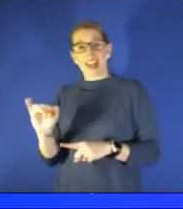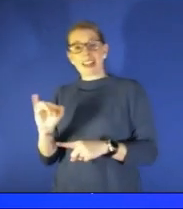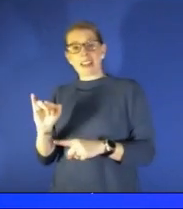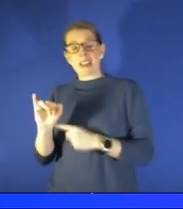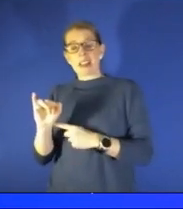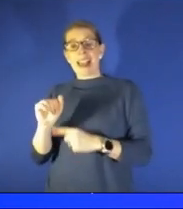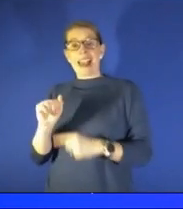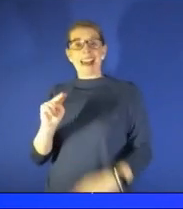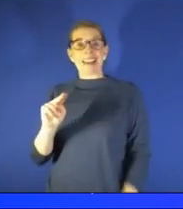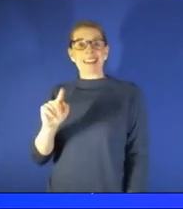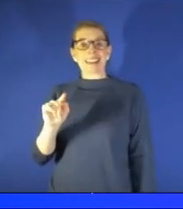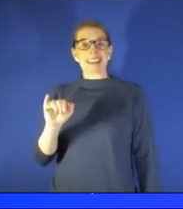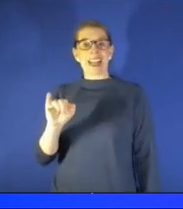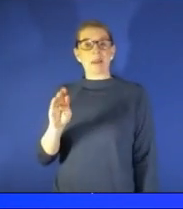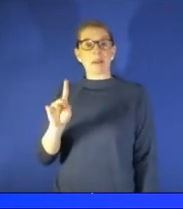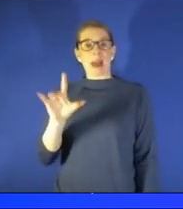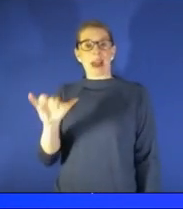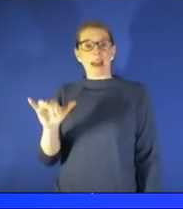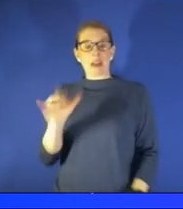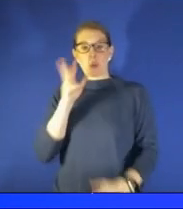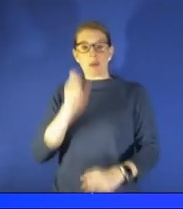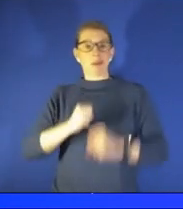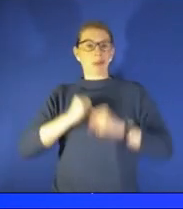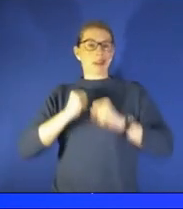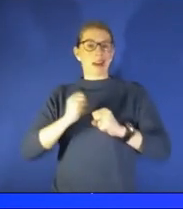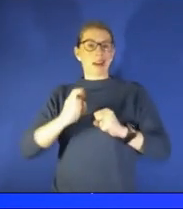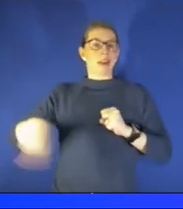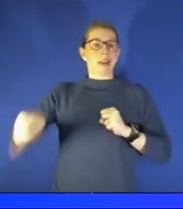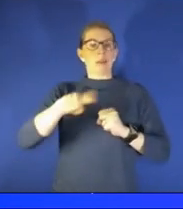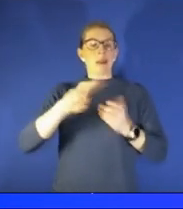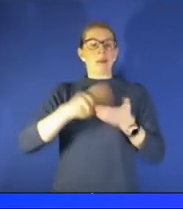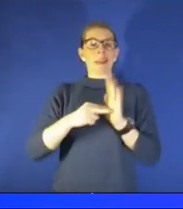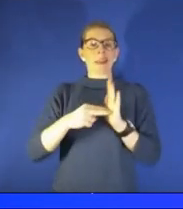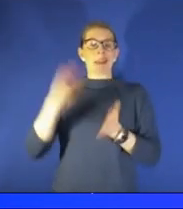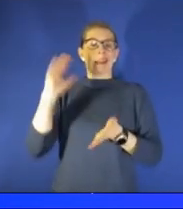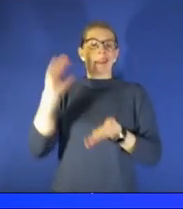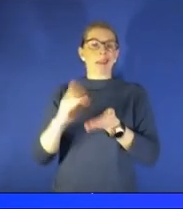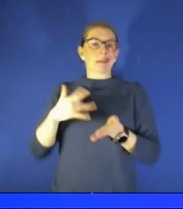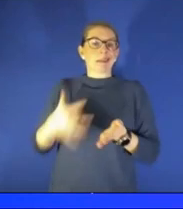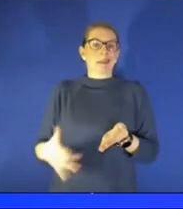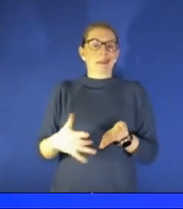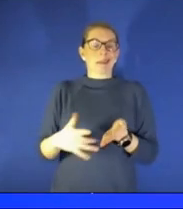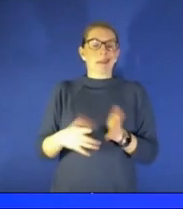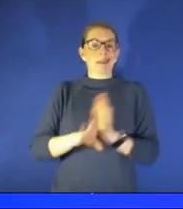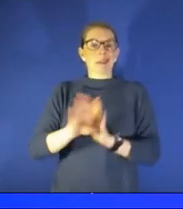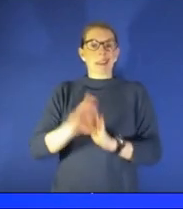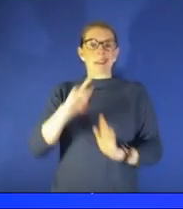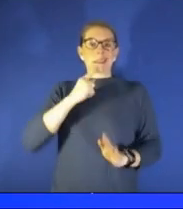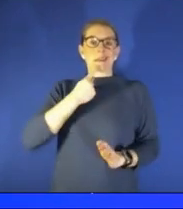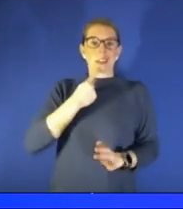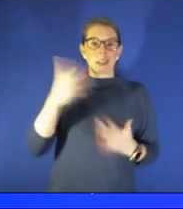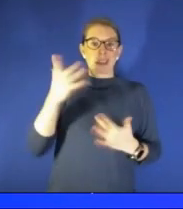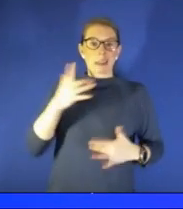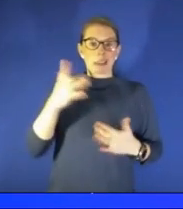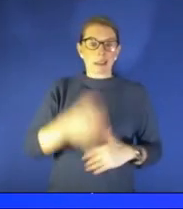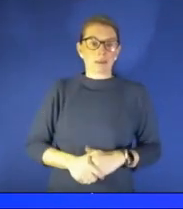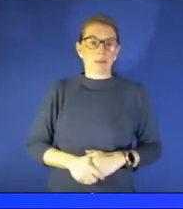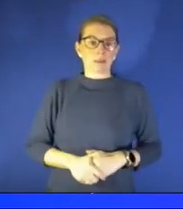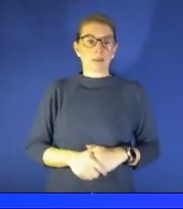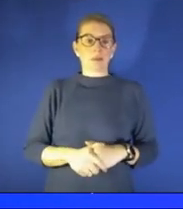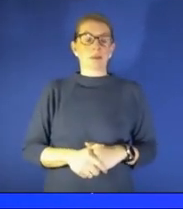them so they're going to be less likely to get severe disease but we continue to see recurrent and breakthrough infections causing milder